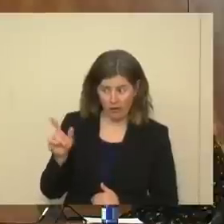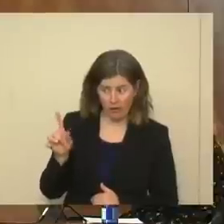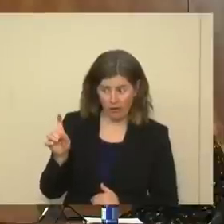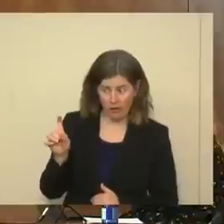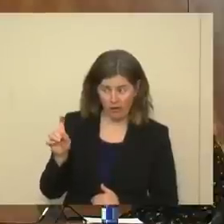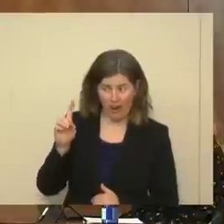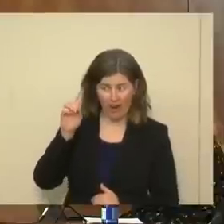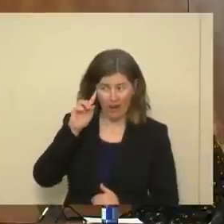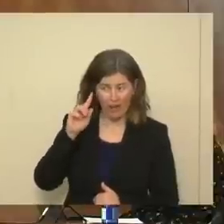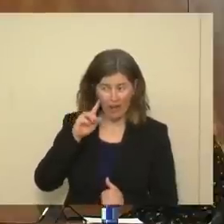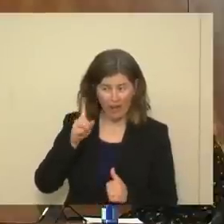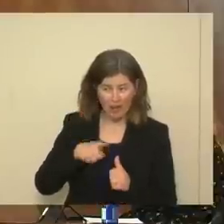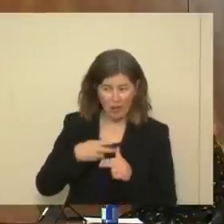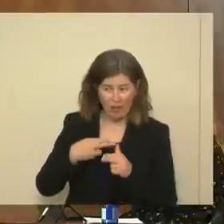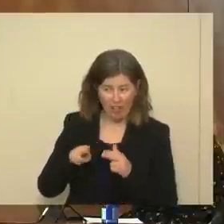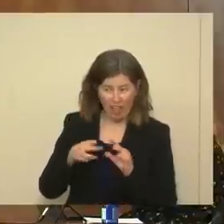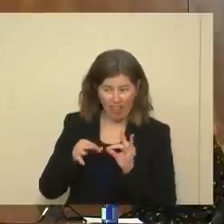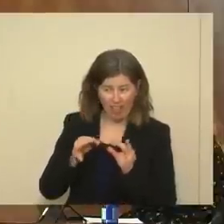I heard you for a second.